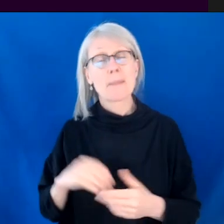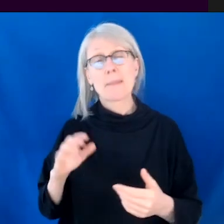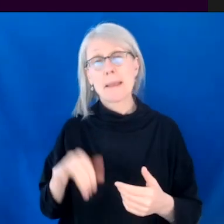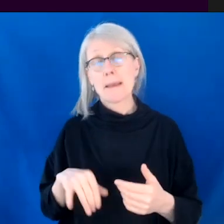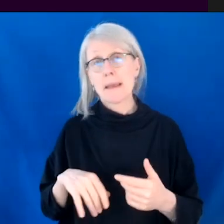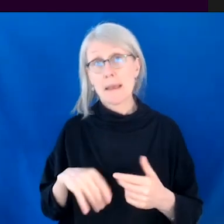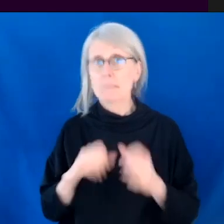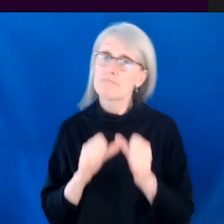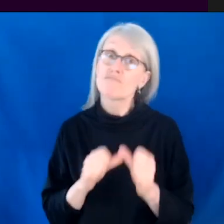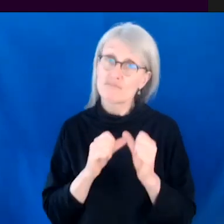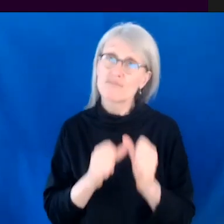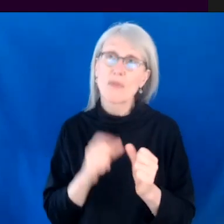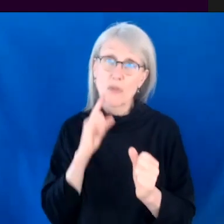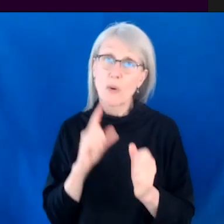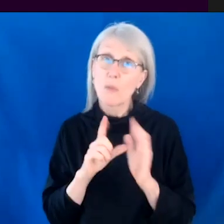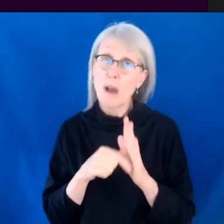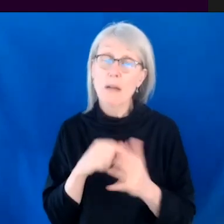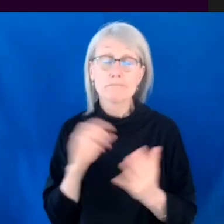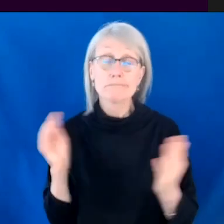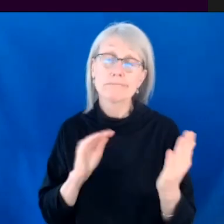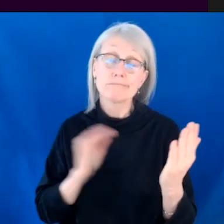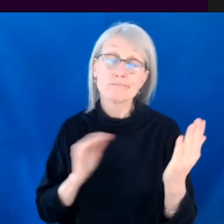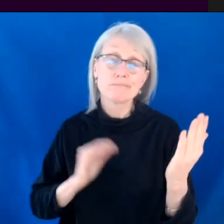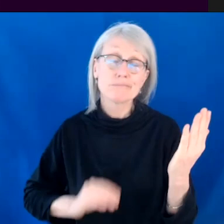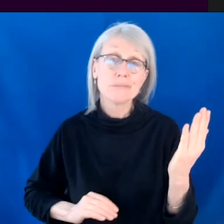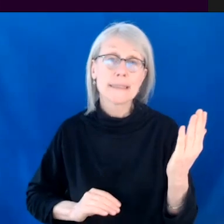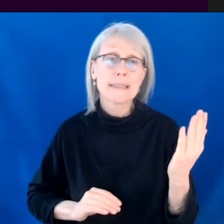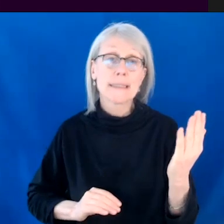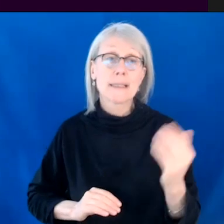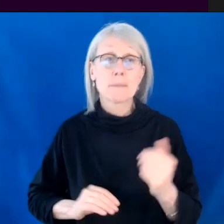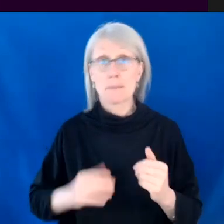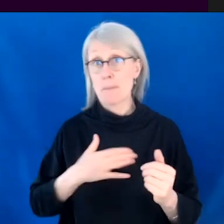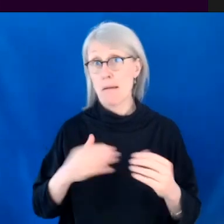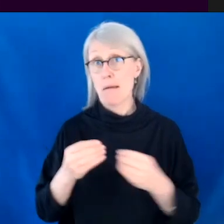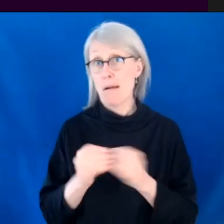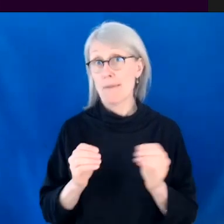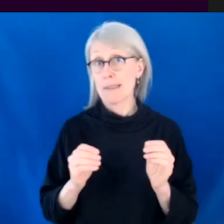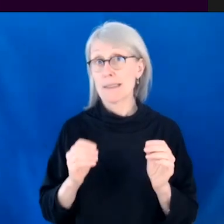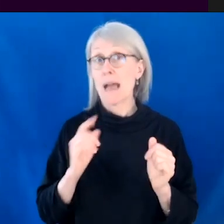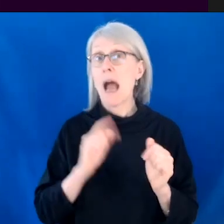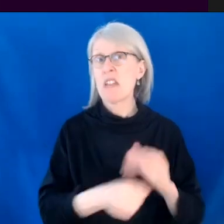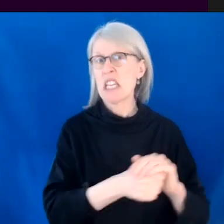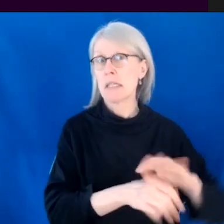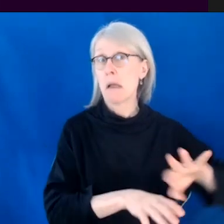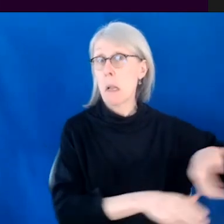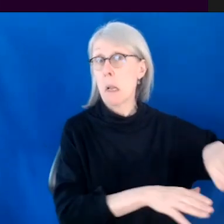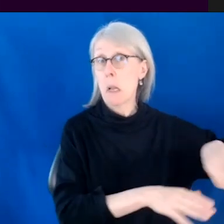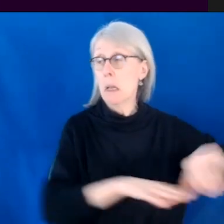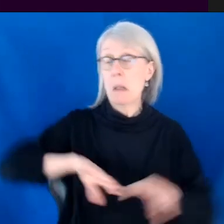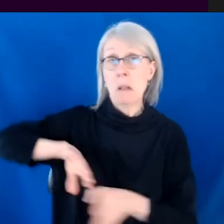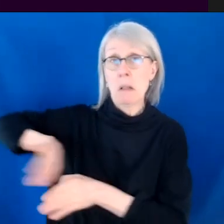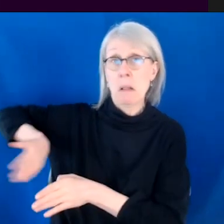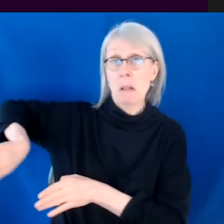of go on for a long time. And then you can't see in my office, I've cleverly hidden it, but all along here, there